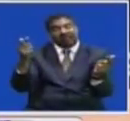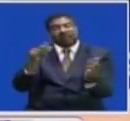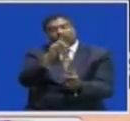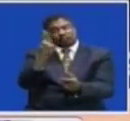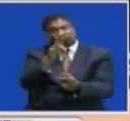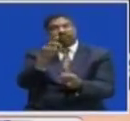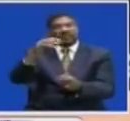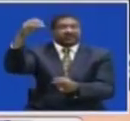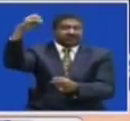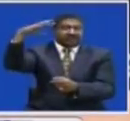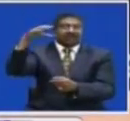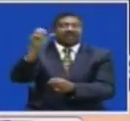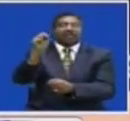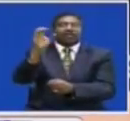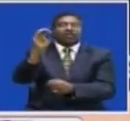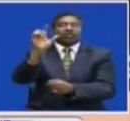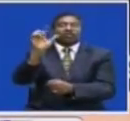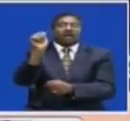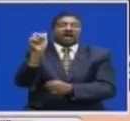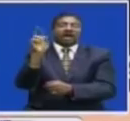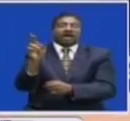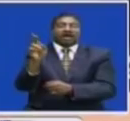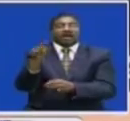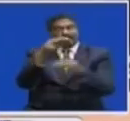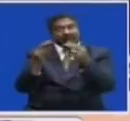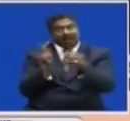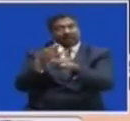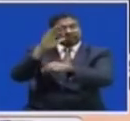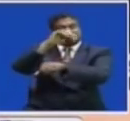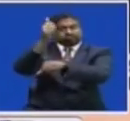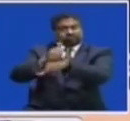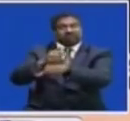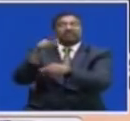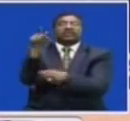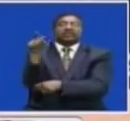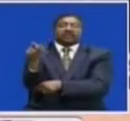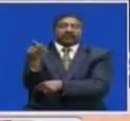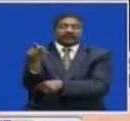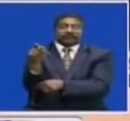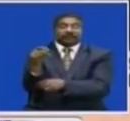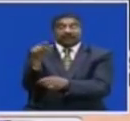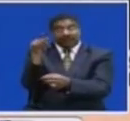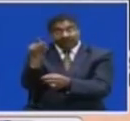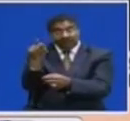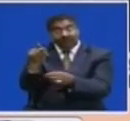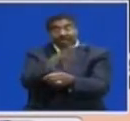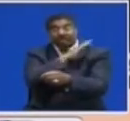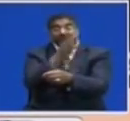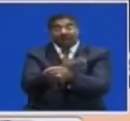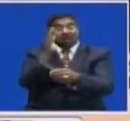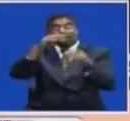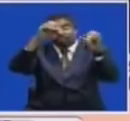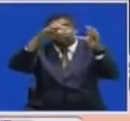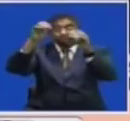a solar mini grid Meaning that we are establishing A solar power station there At which power is going to be